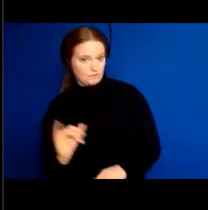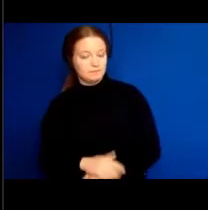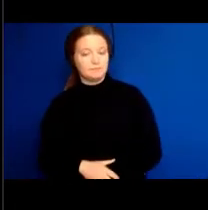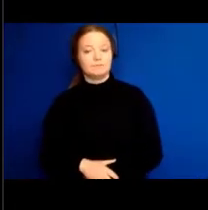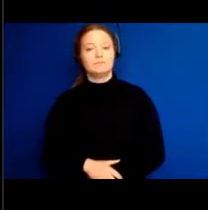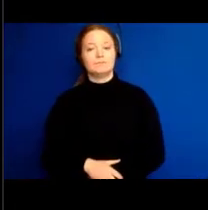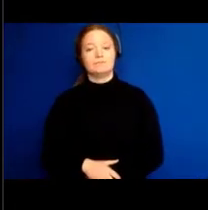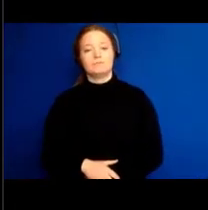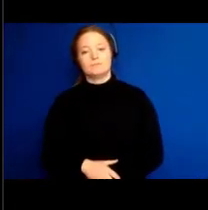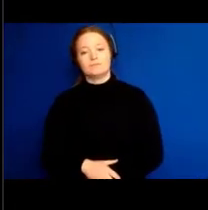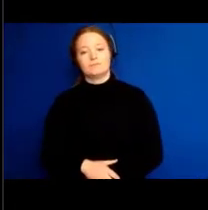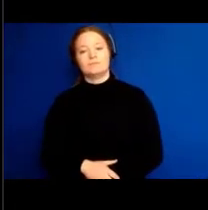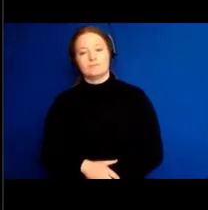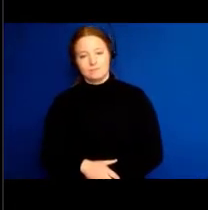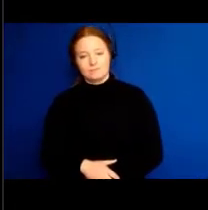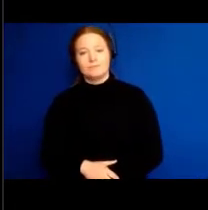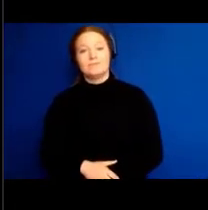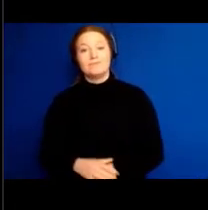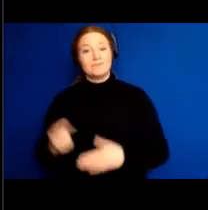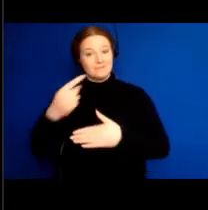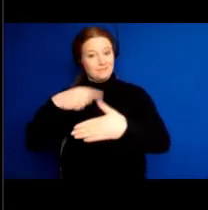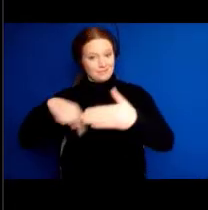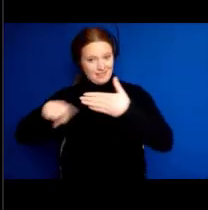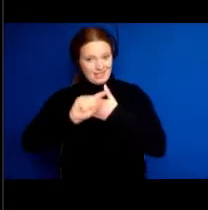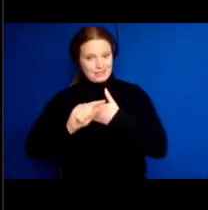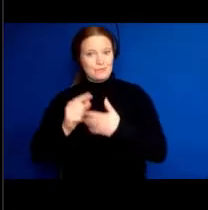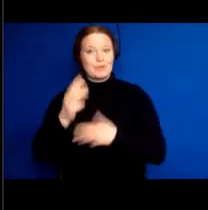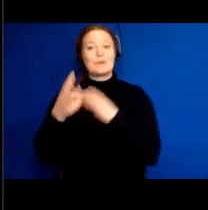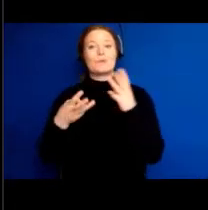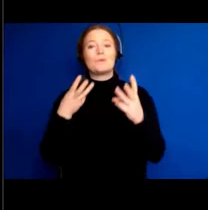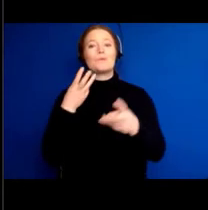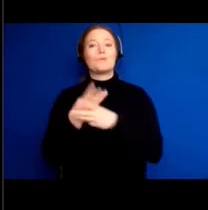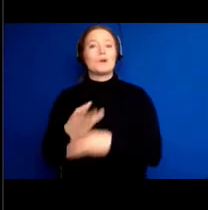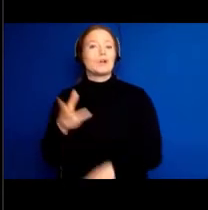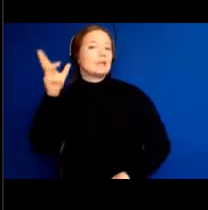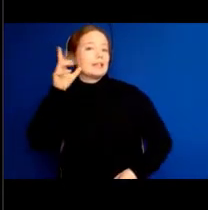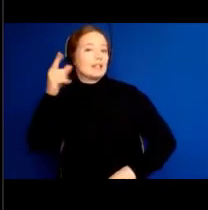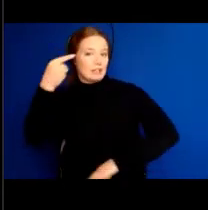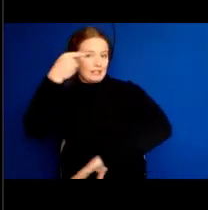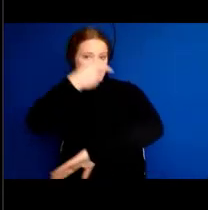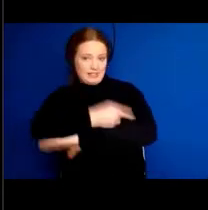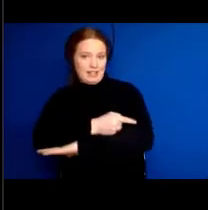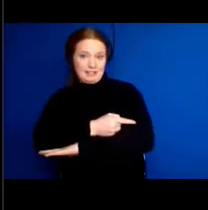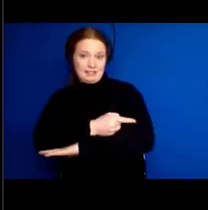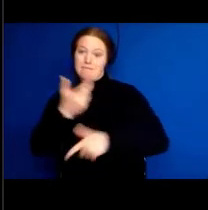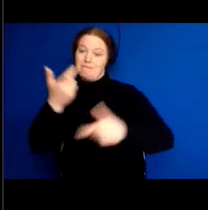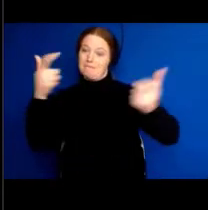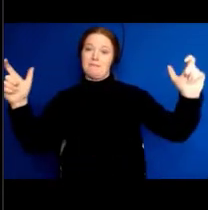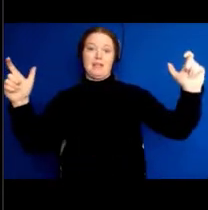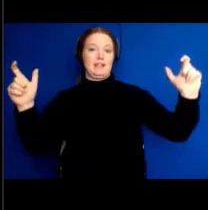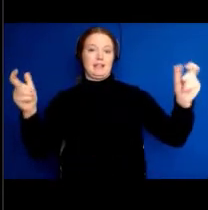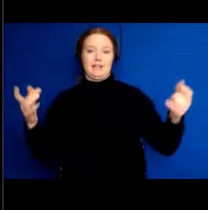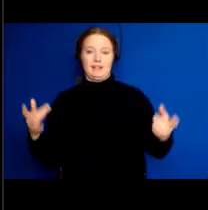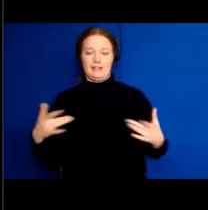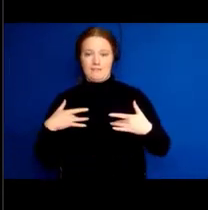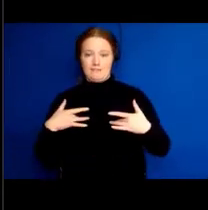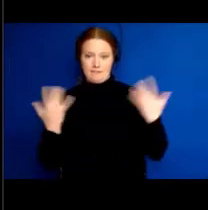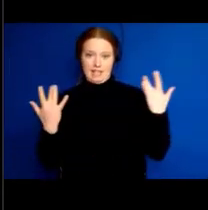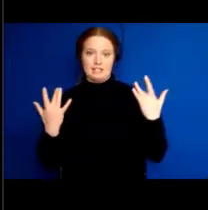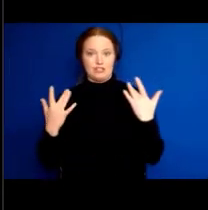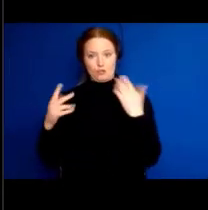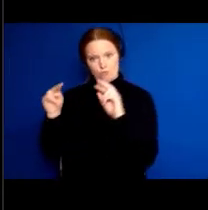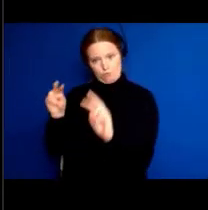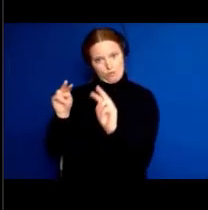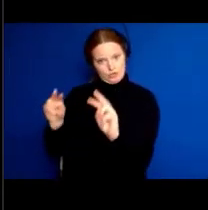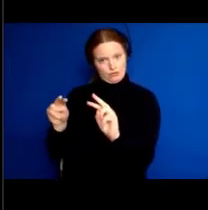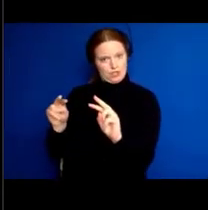And I did say that next week is World Hearing Day, and that's a really kind of big day. So keep your eye out for that in the